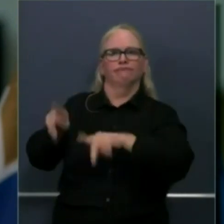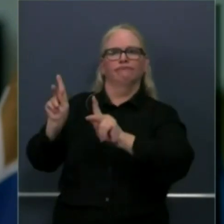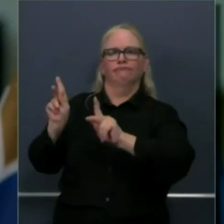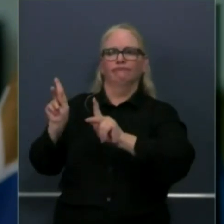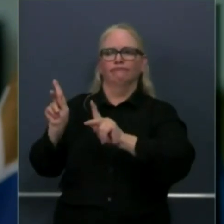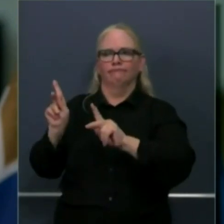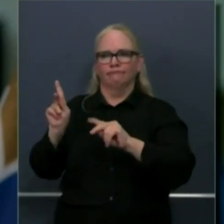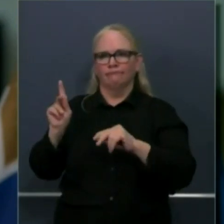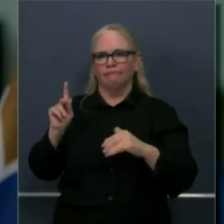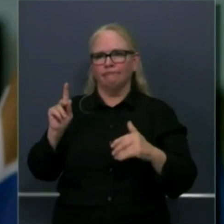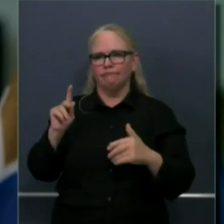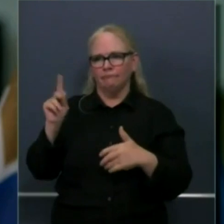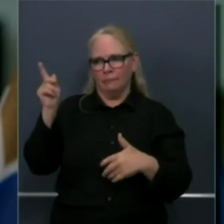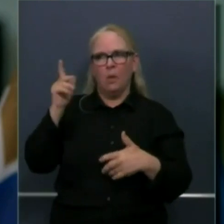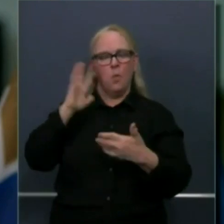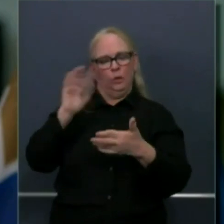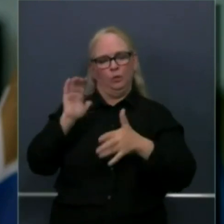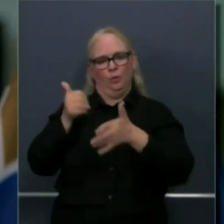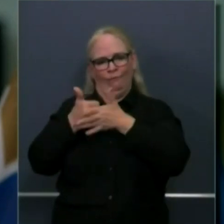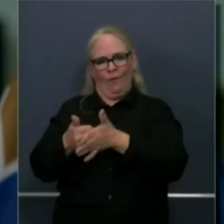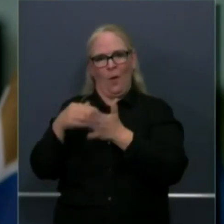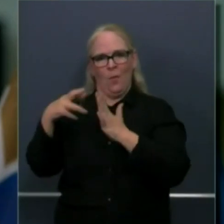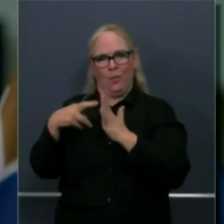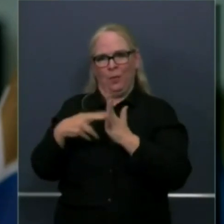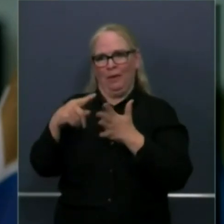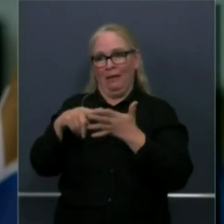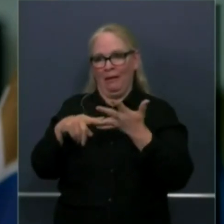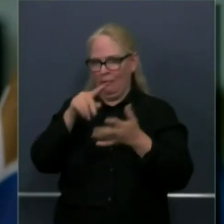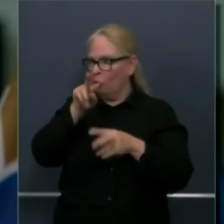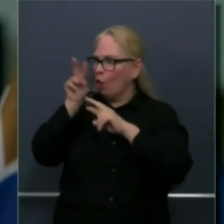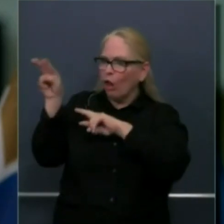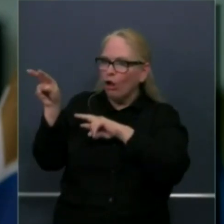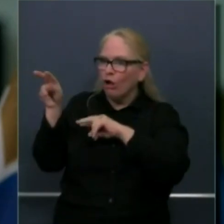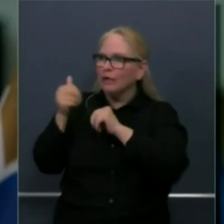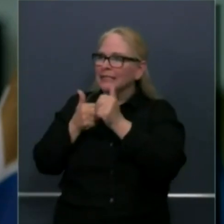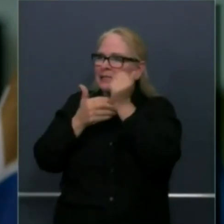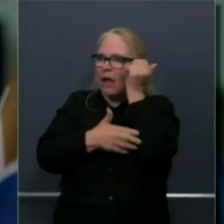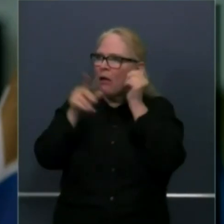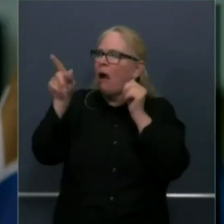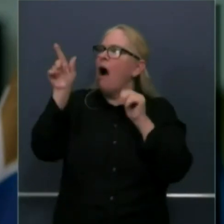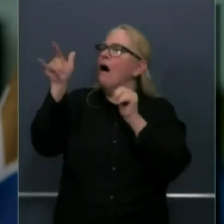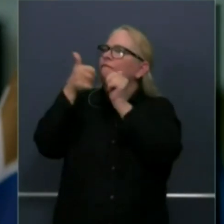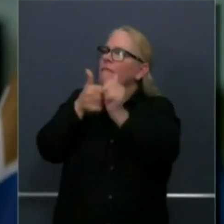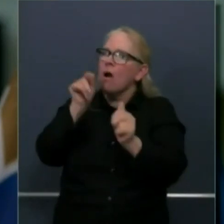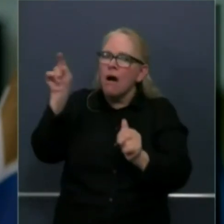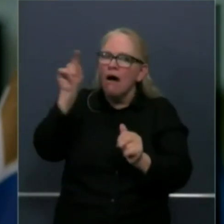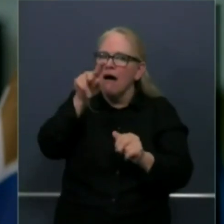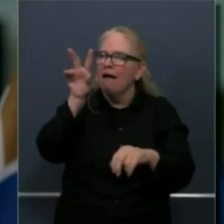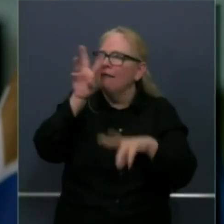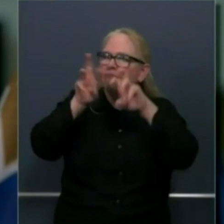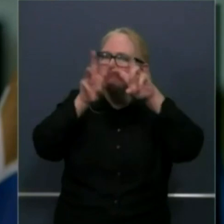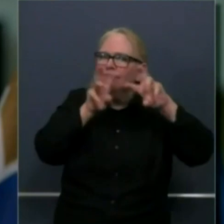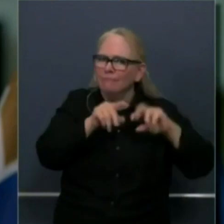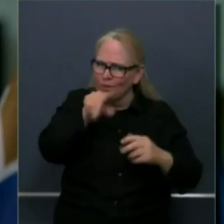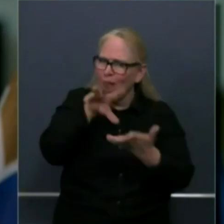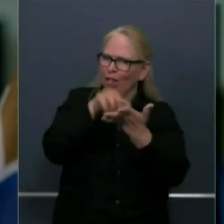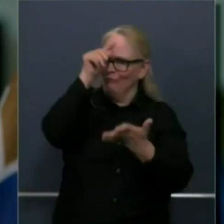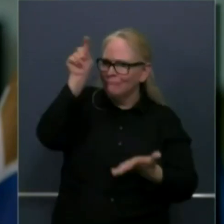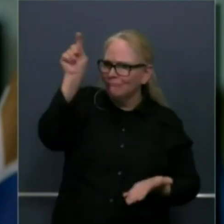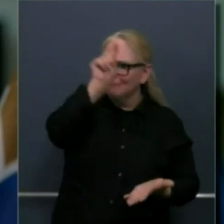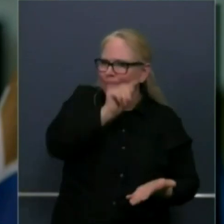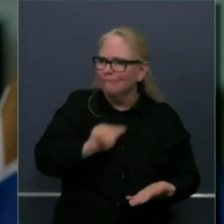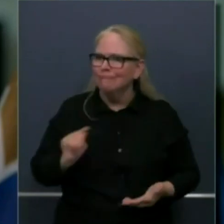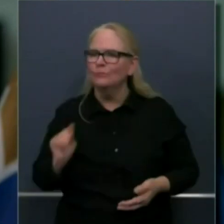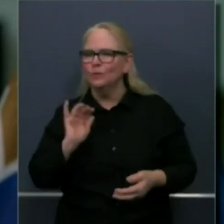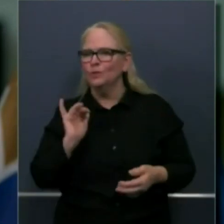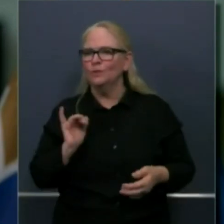putting up you can take a look at that on the map county by county but you also have the ability on our site to look at the total number of positive